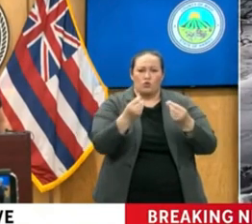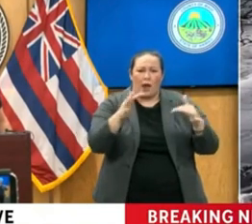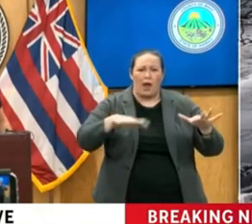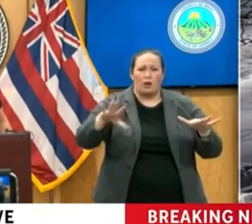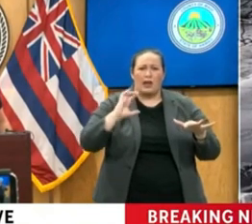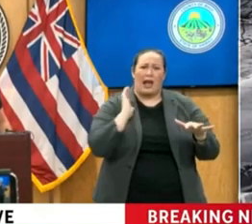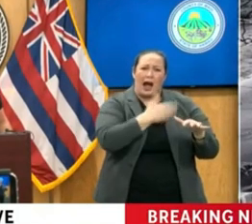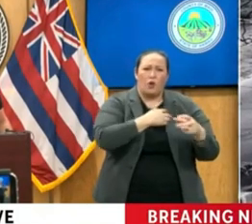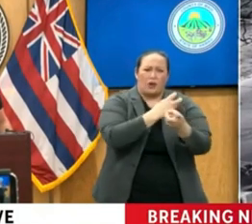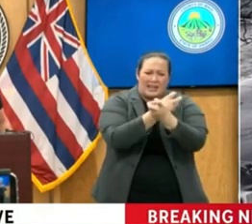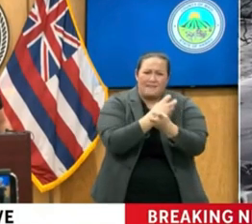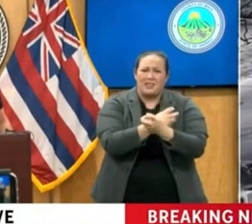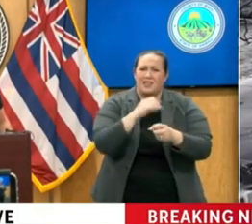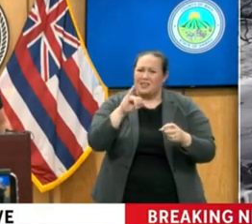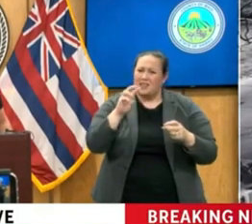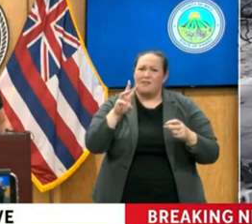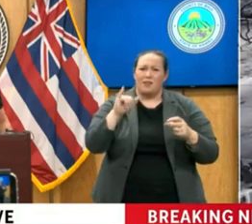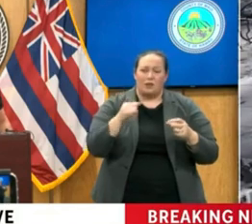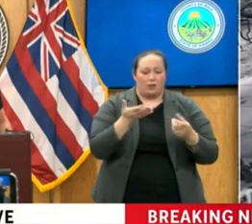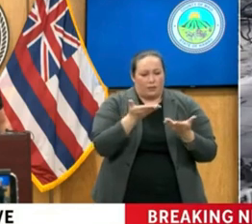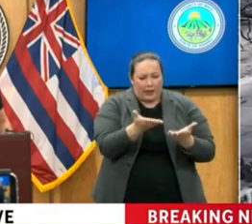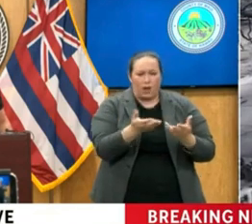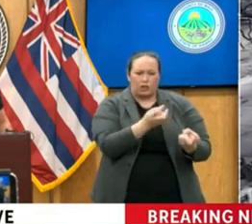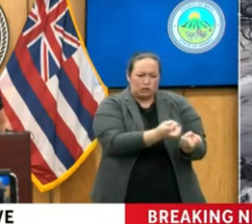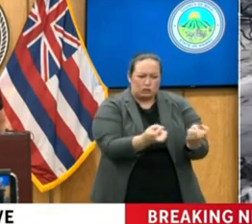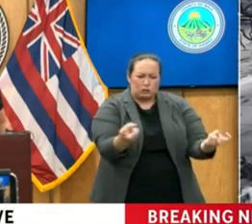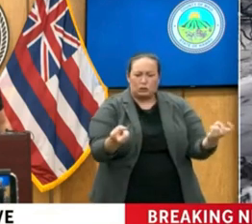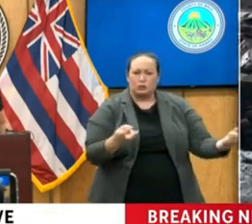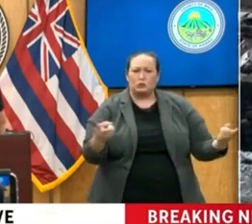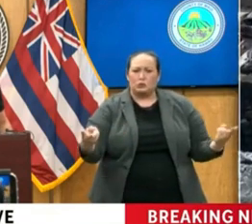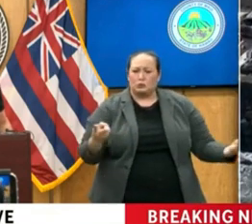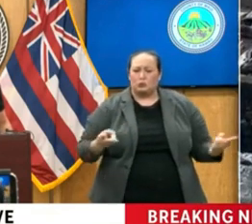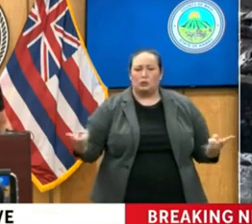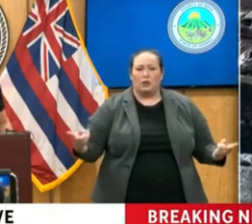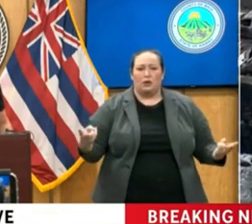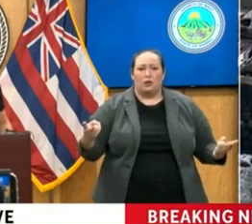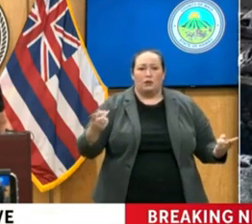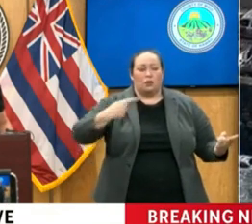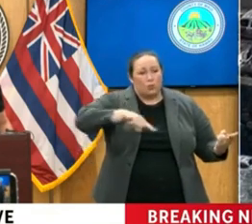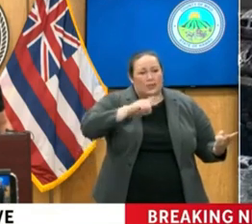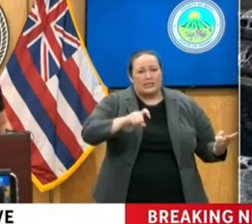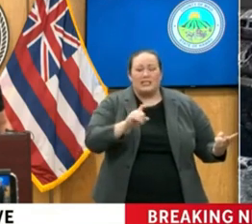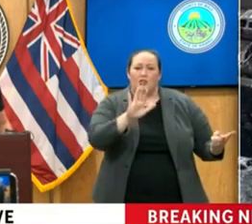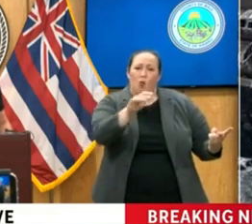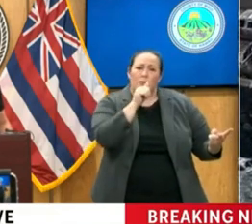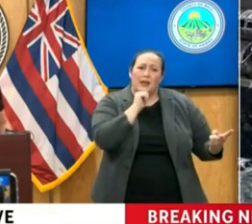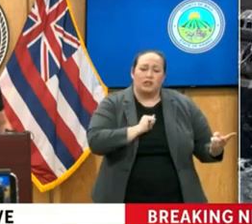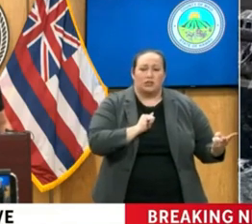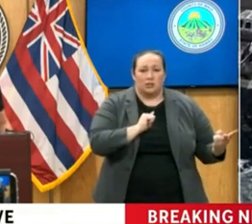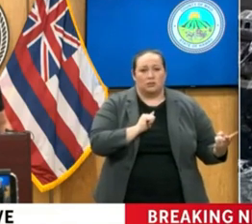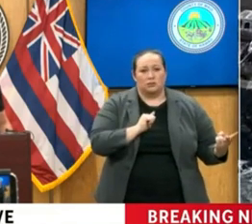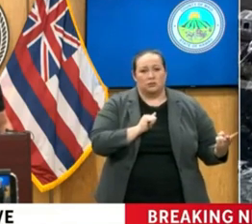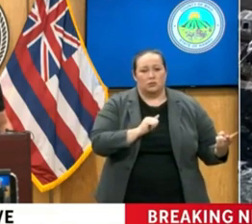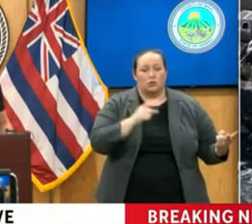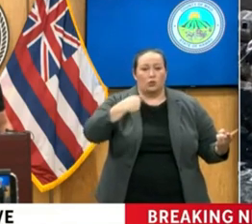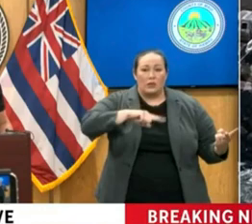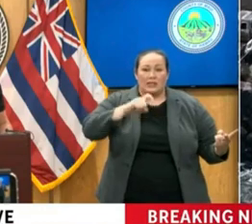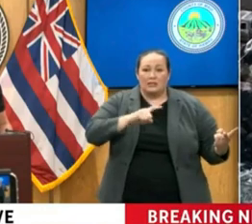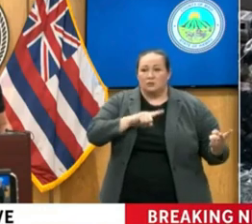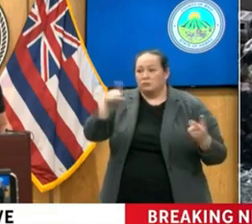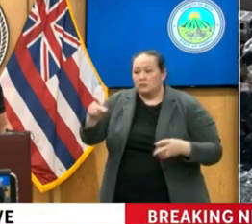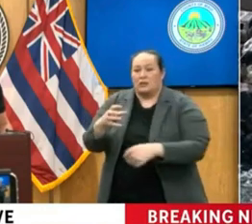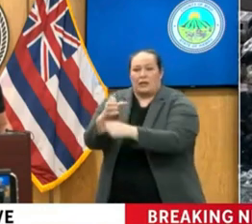We will get them out as fast as we can. But I need your patience while we do this. I know you need to get out there. I know,